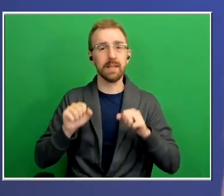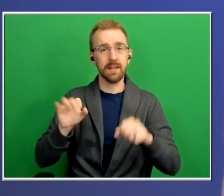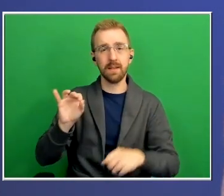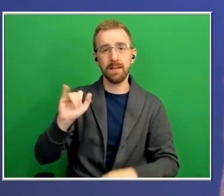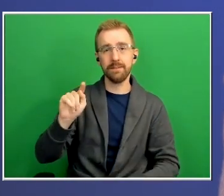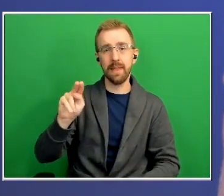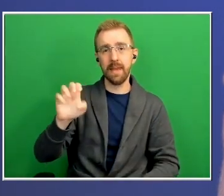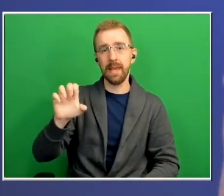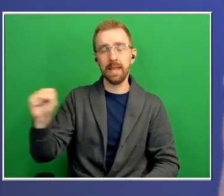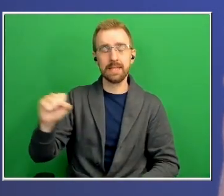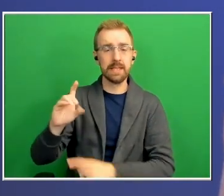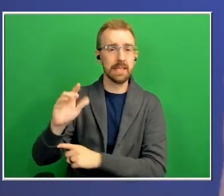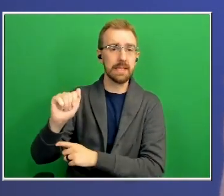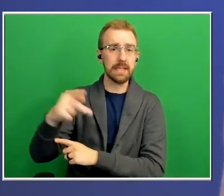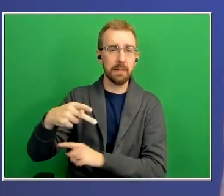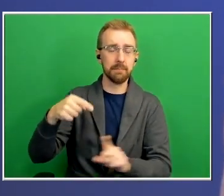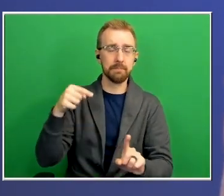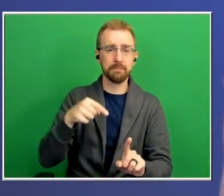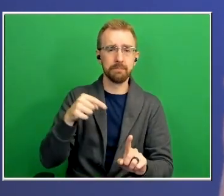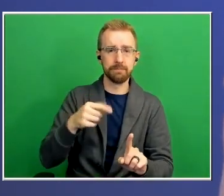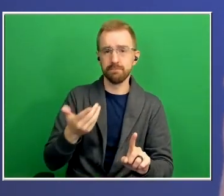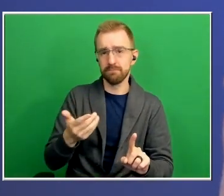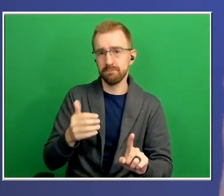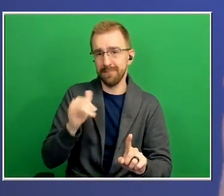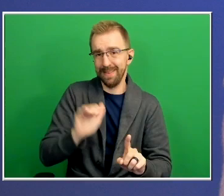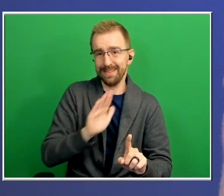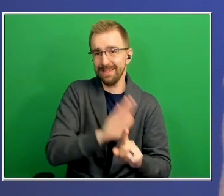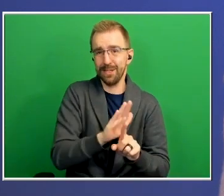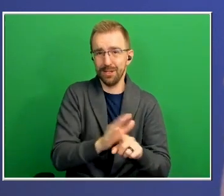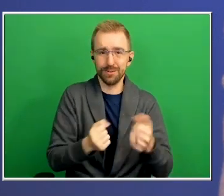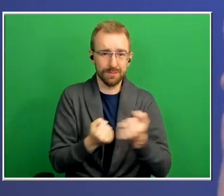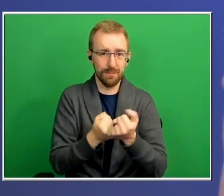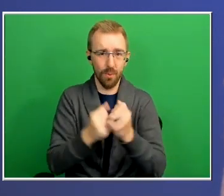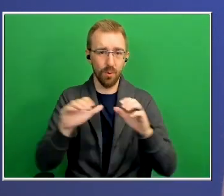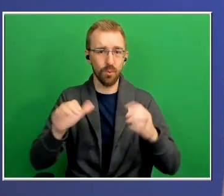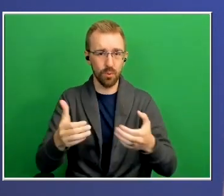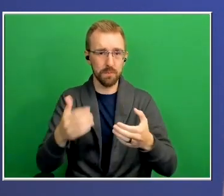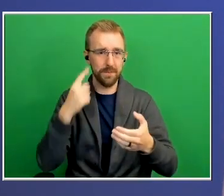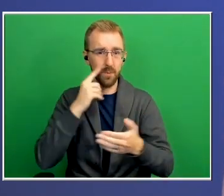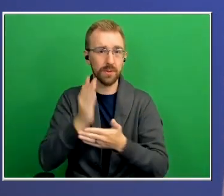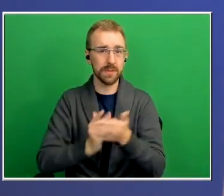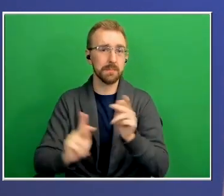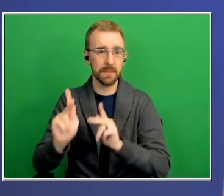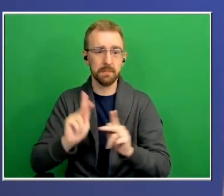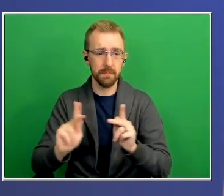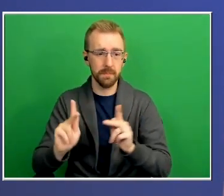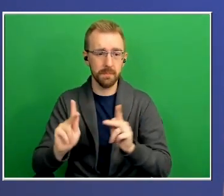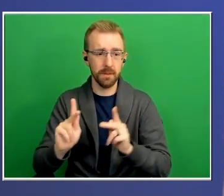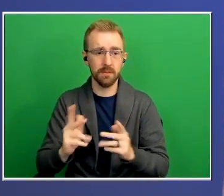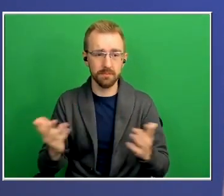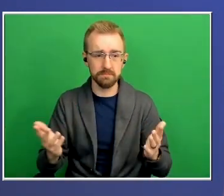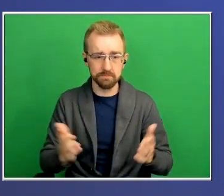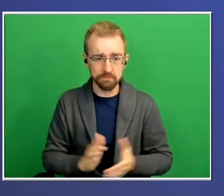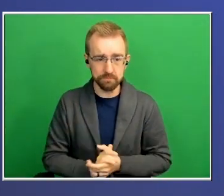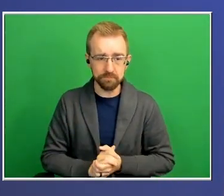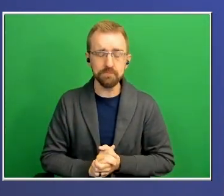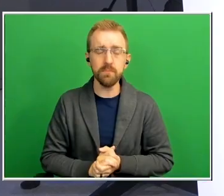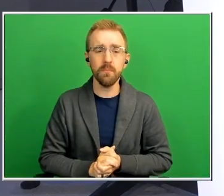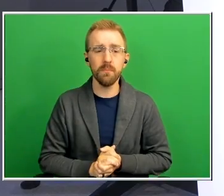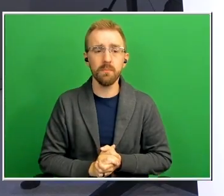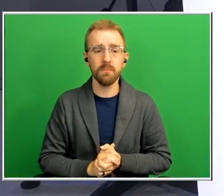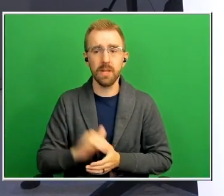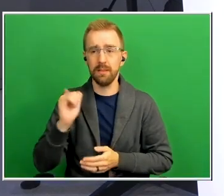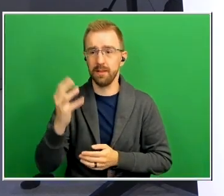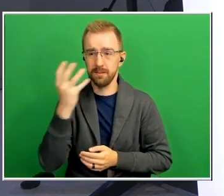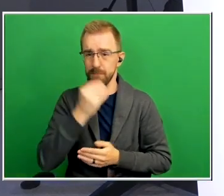fitness is the support group for a set of people uh and and that's a beautiful thing blending those two